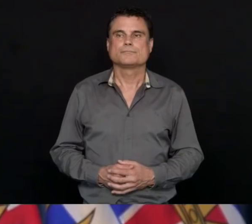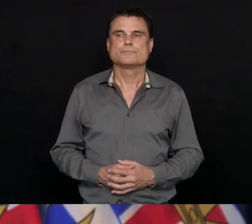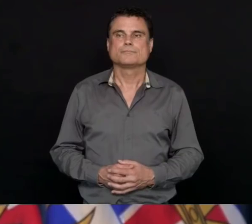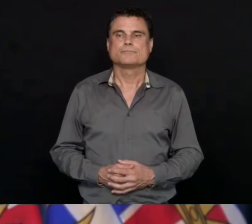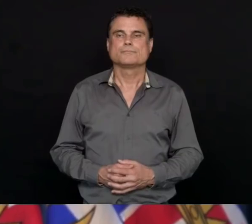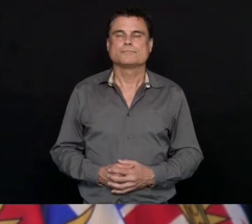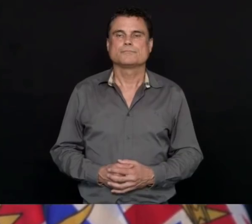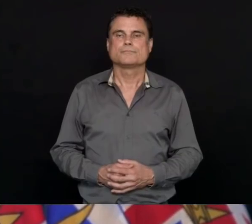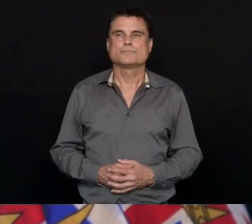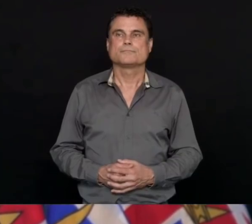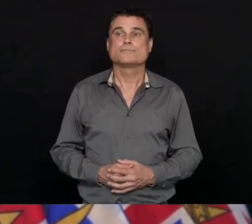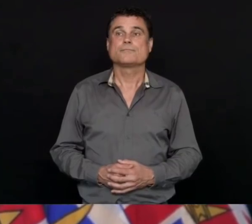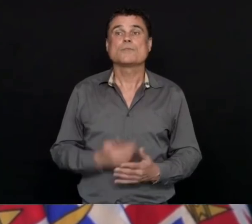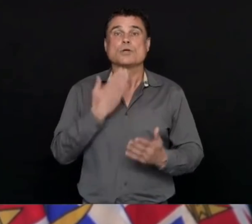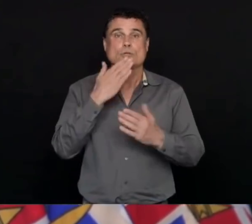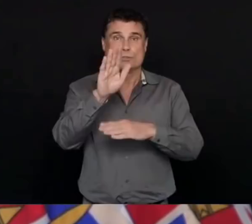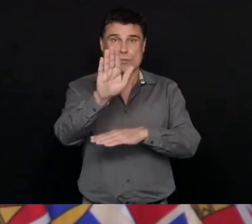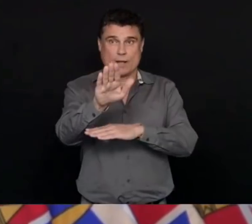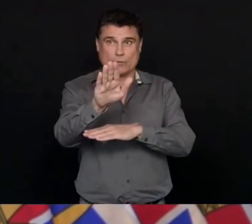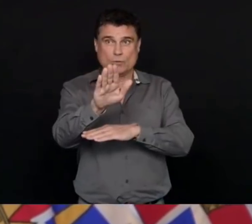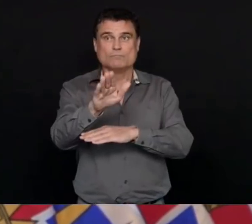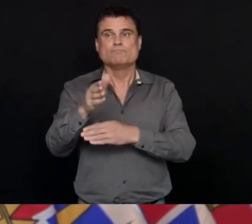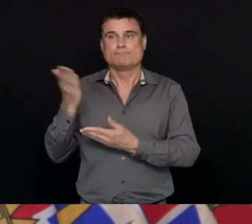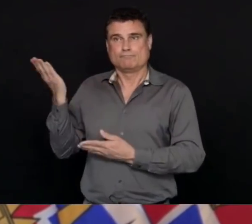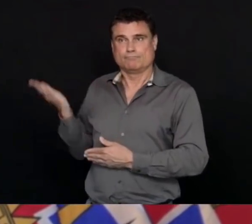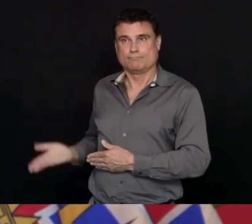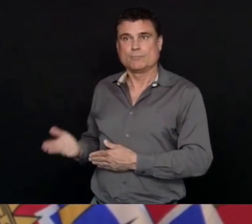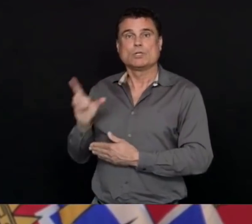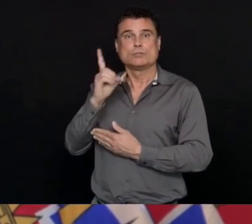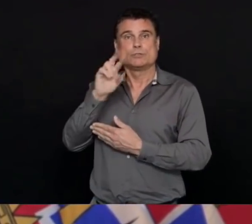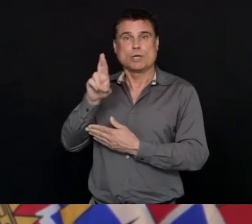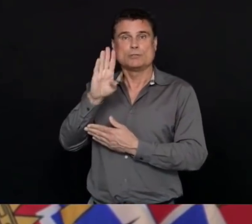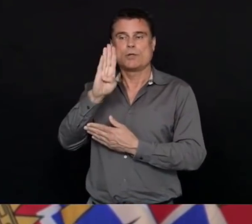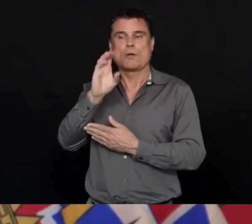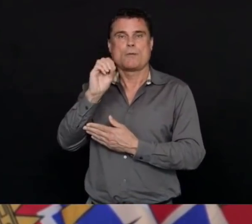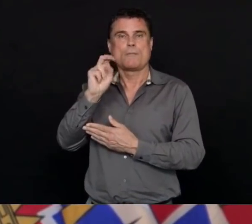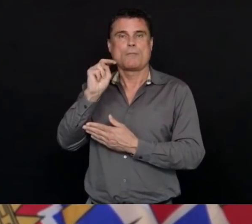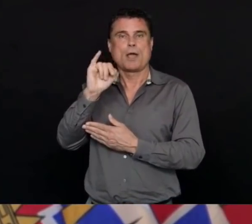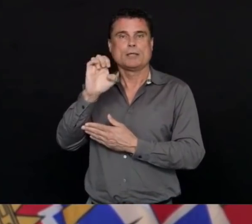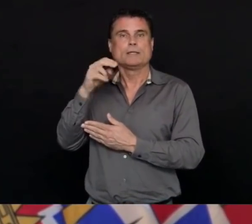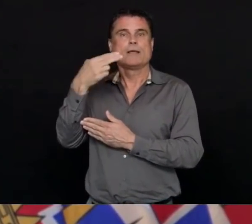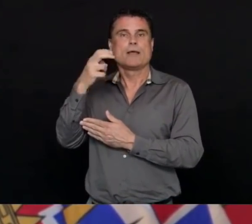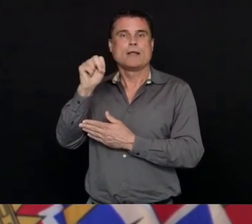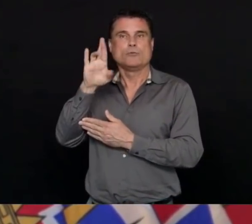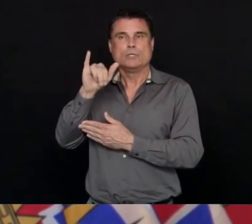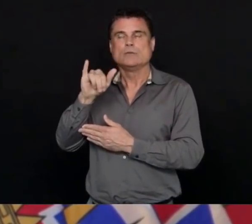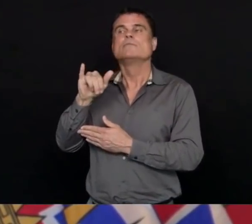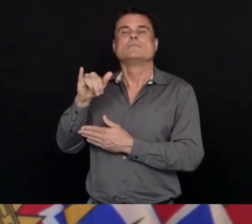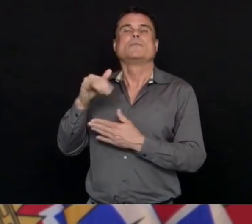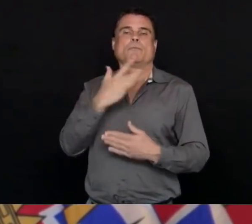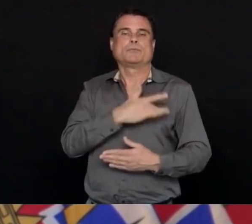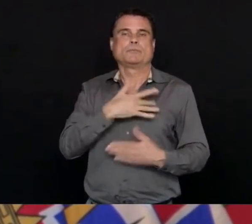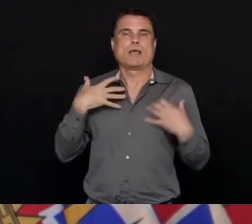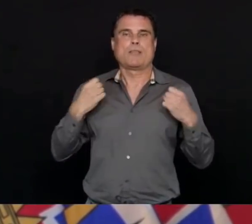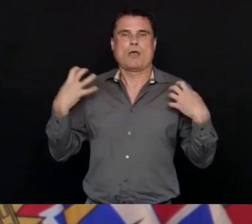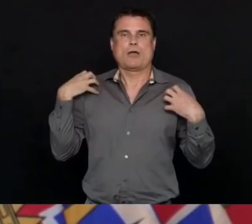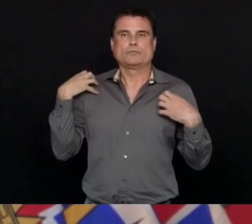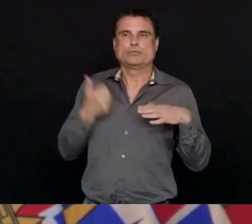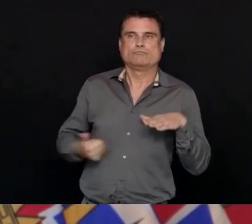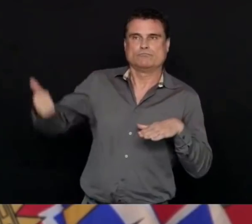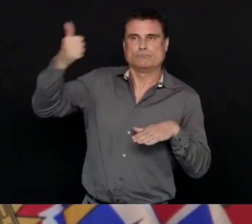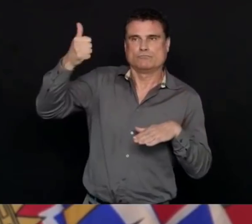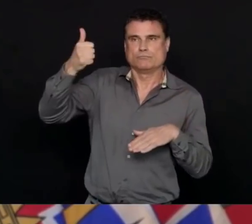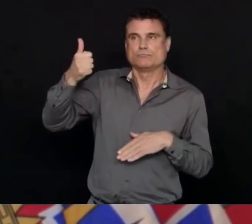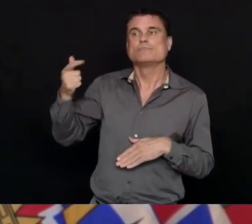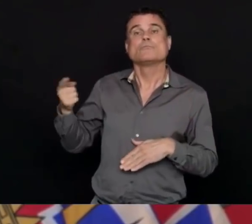Good afternoon, I'm Dr. Bonnie Henry, the provincial health officer, and I'm very grateful to be here today on